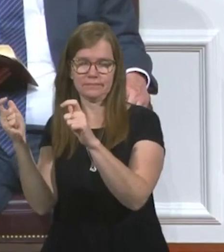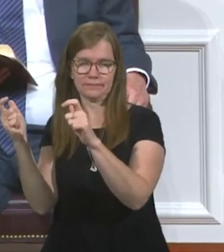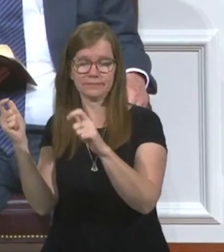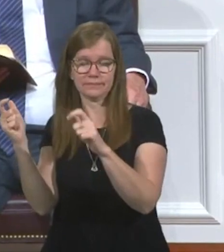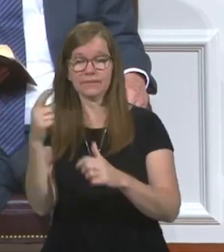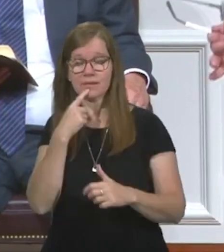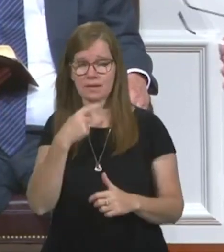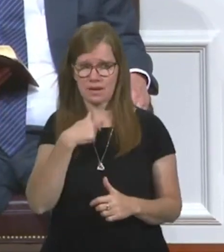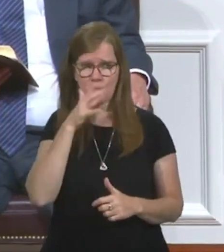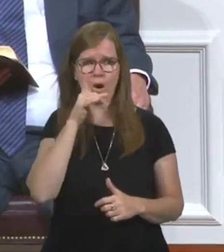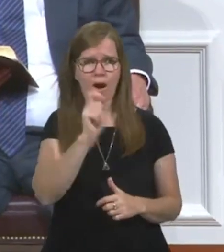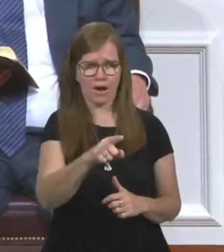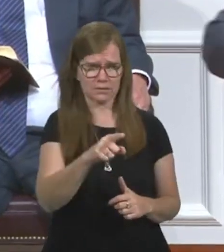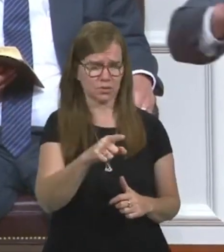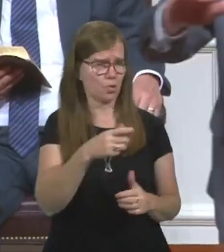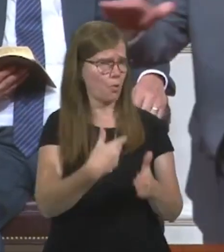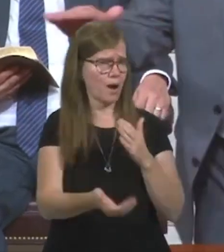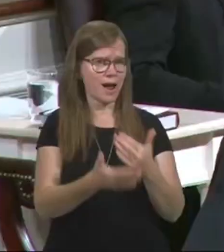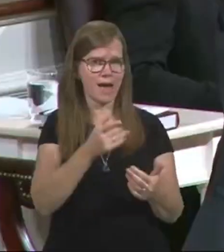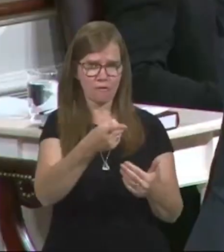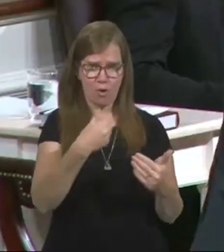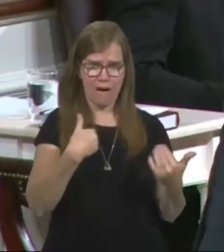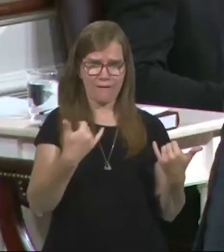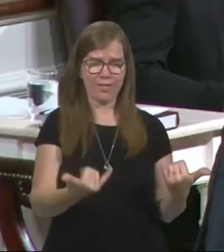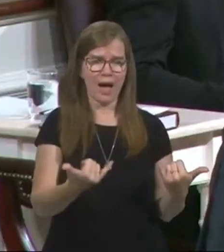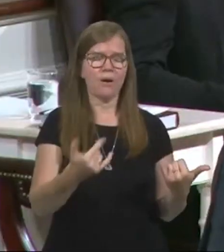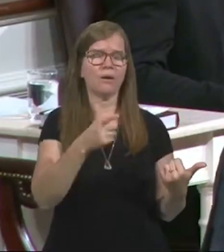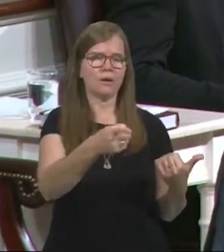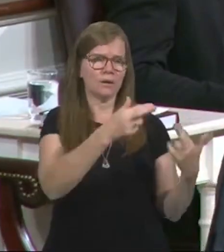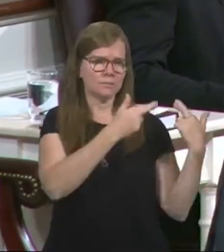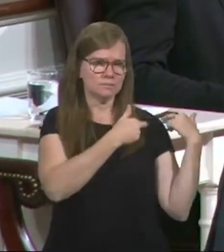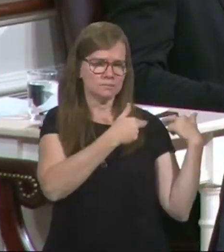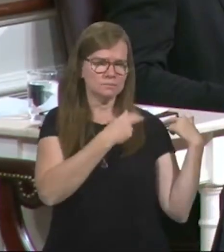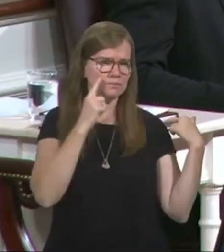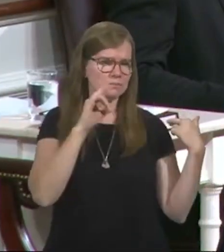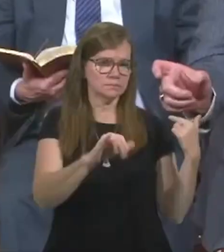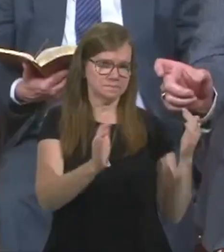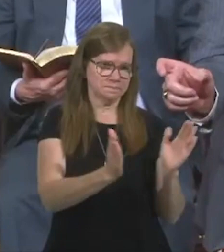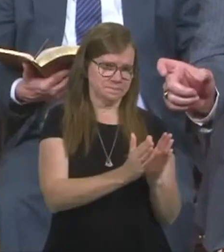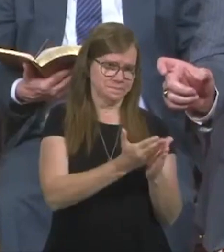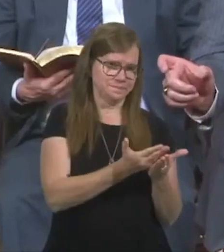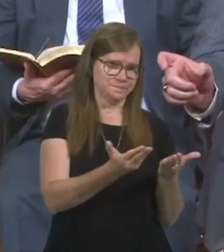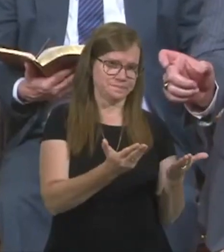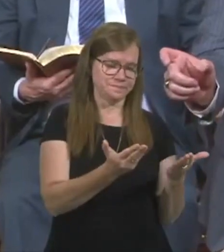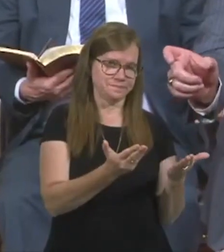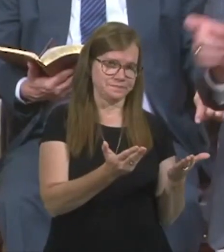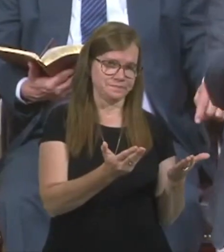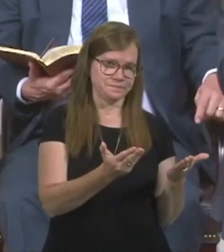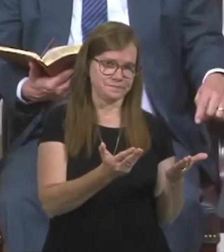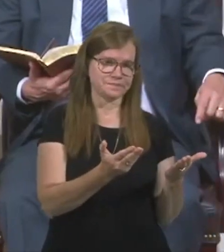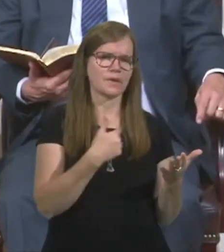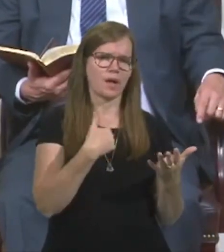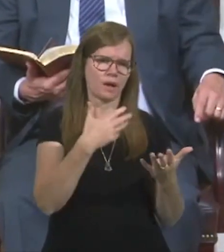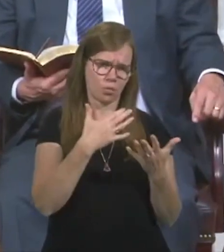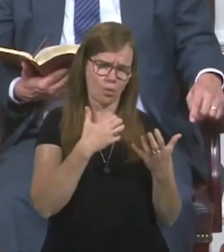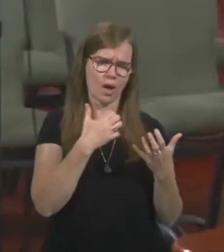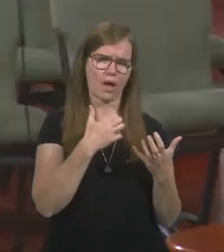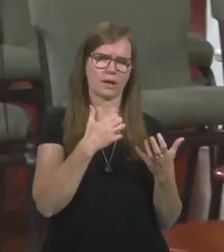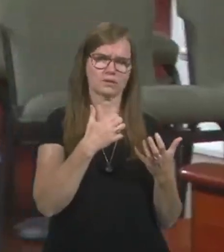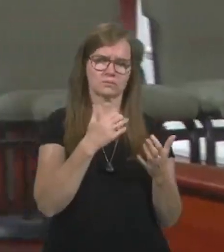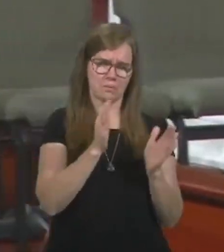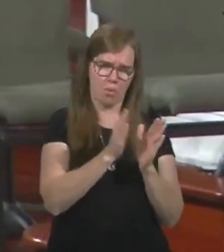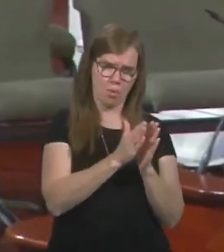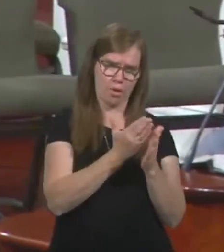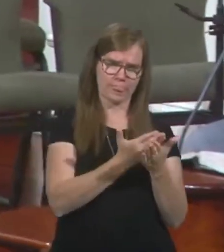He said, I'm going to ask you, whatever you have now, you're responsible for that. The little things. He said, want you to, the